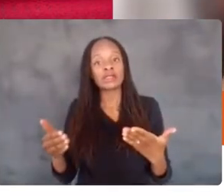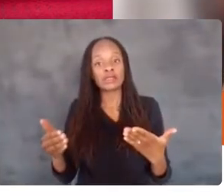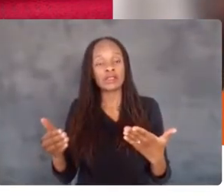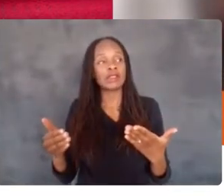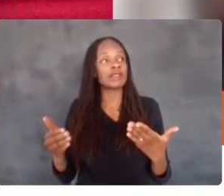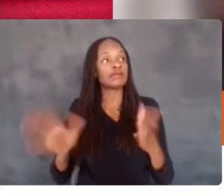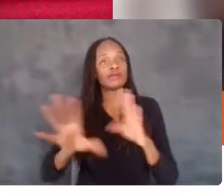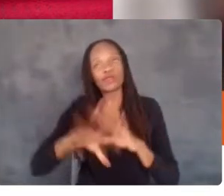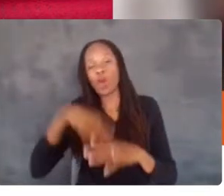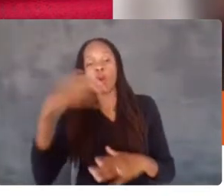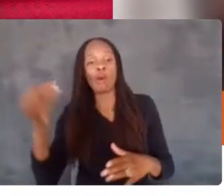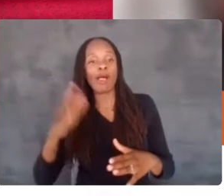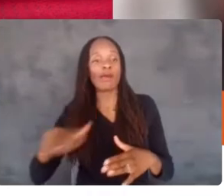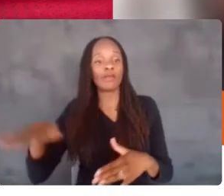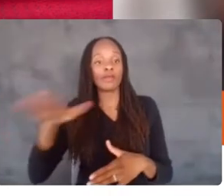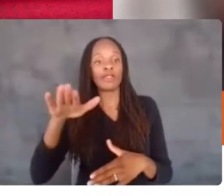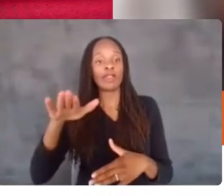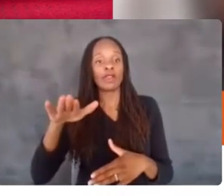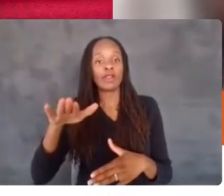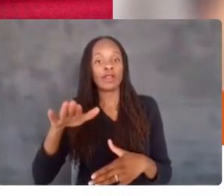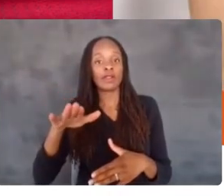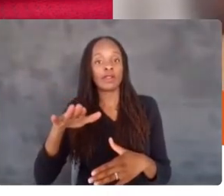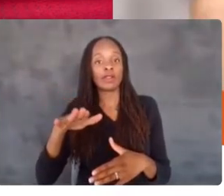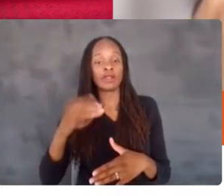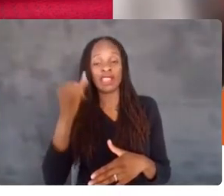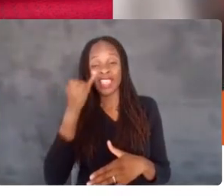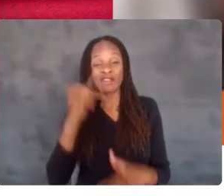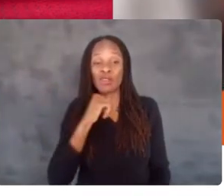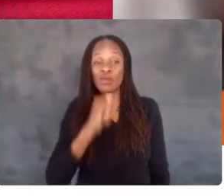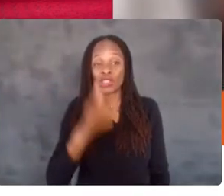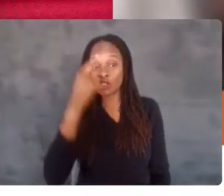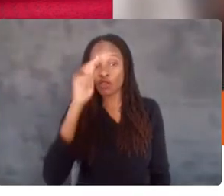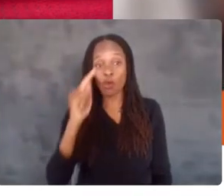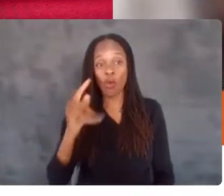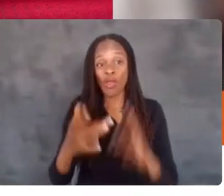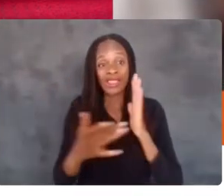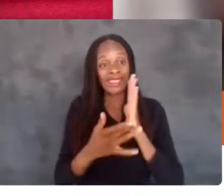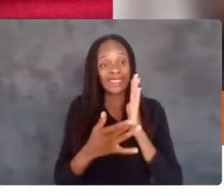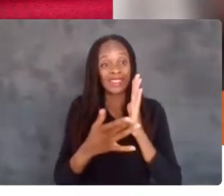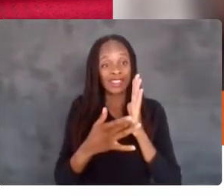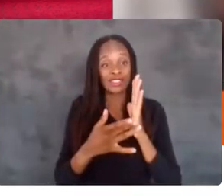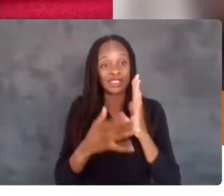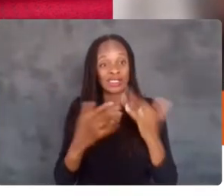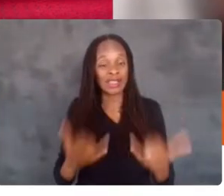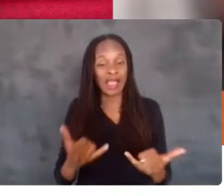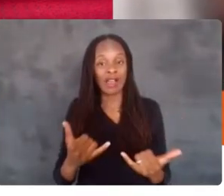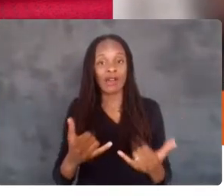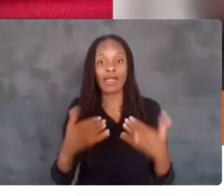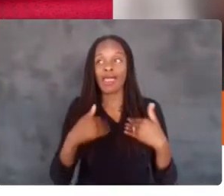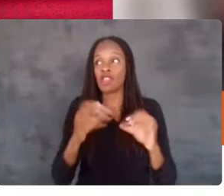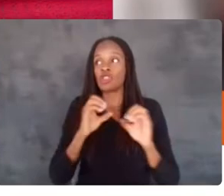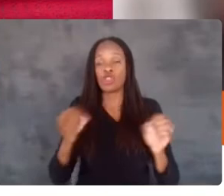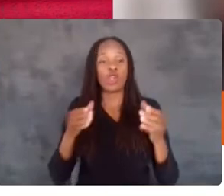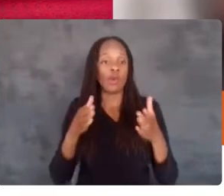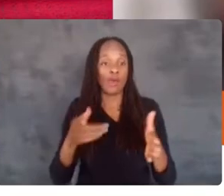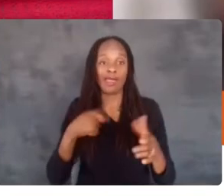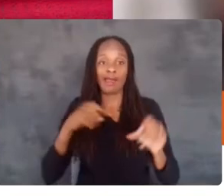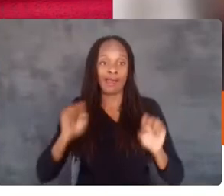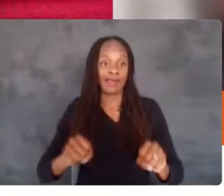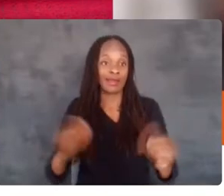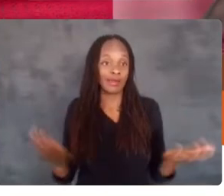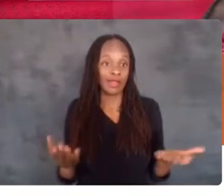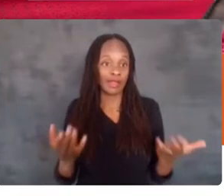there. So, if it wasn't for the technology we have now, there's no way I'd be where I am.